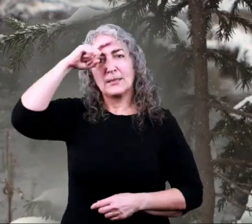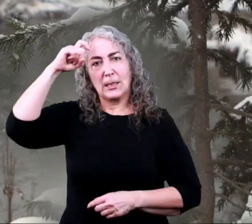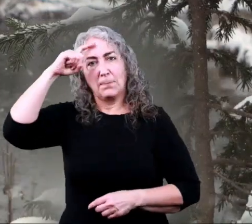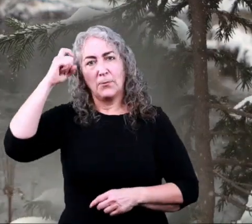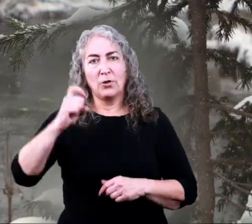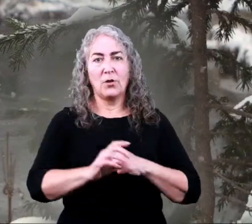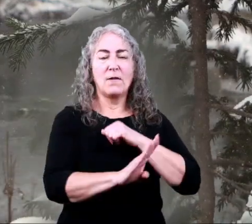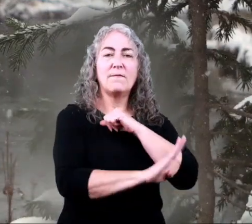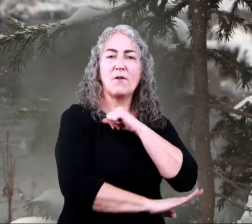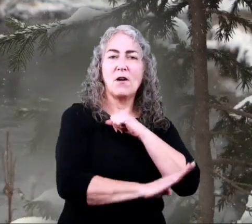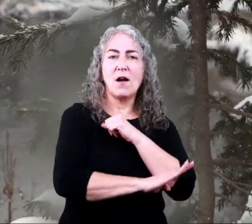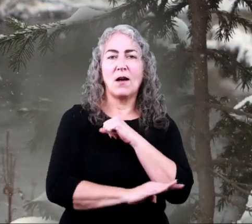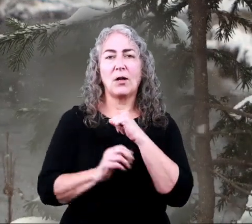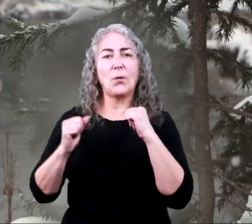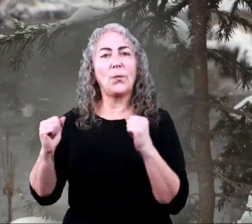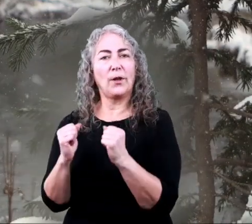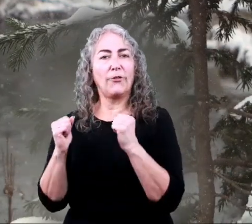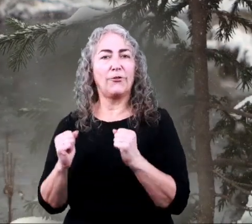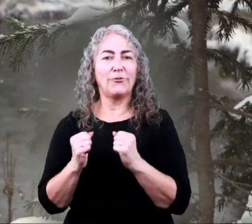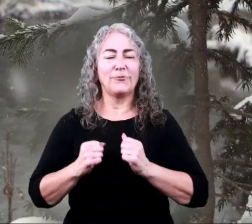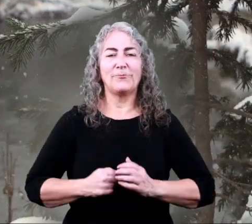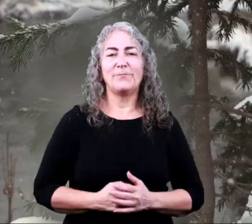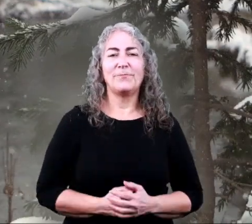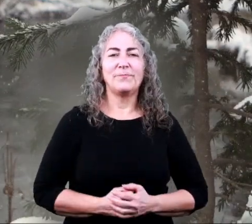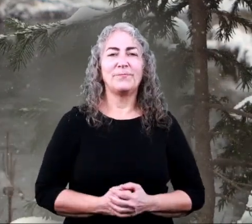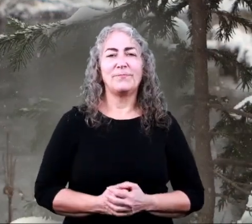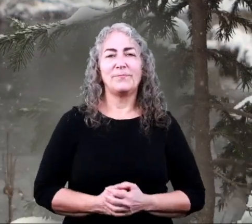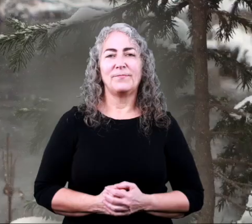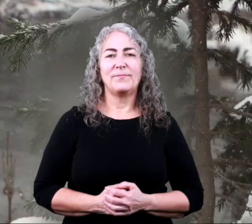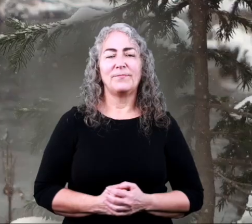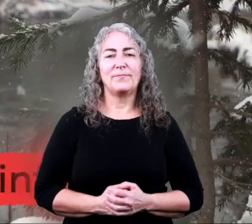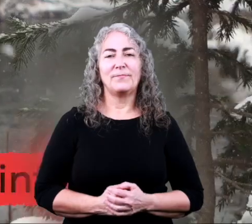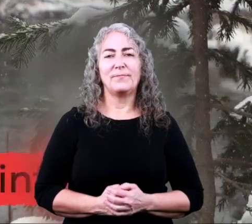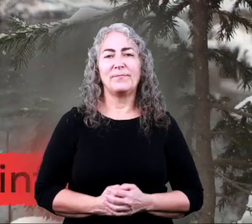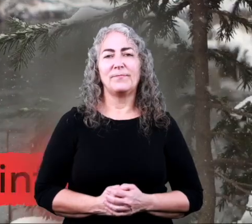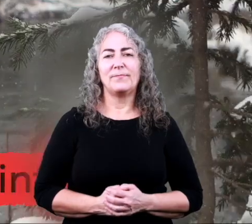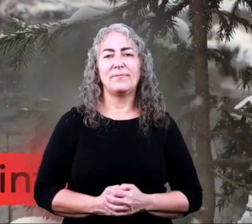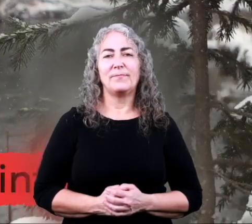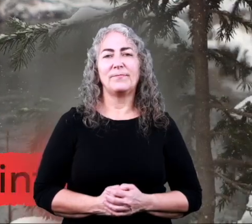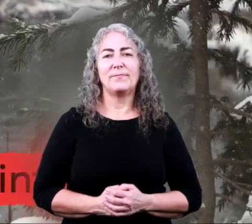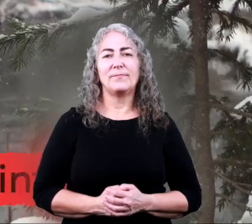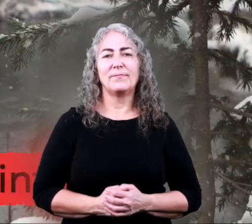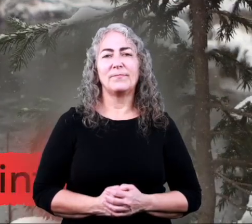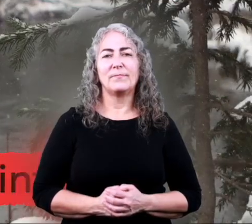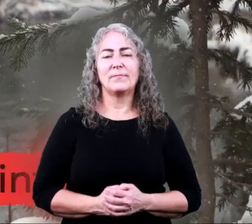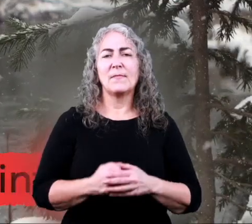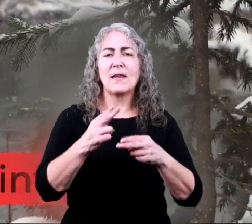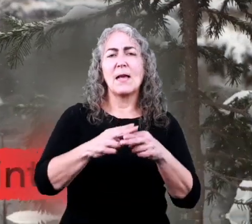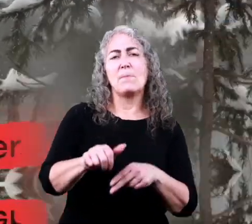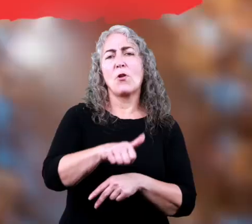Spring, summer, fall, and winter. Summer.